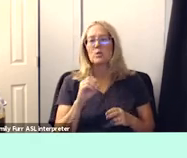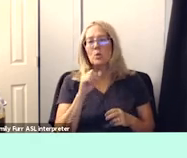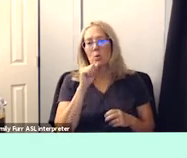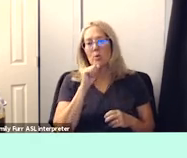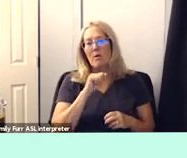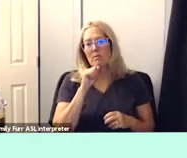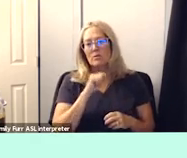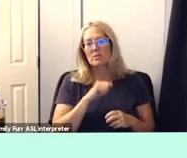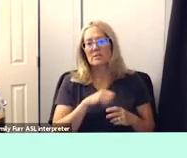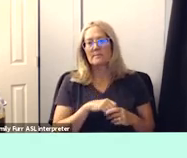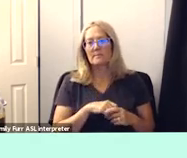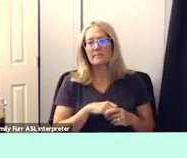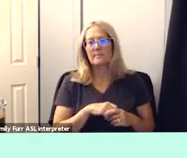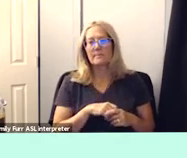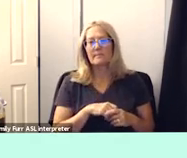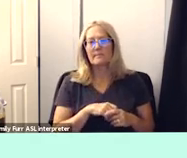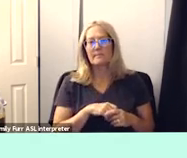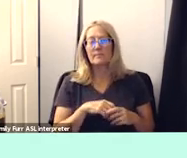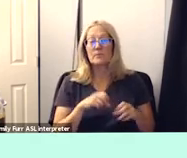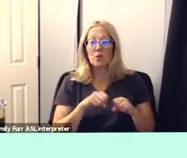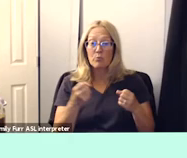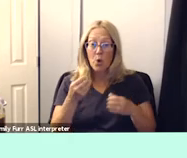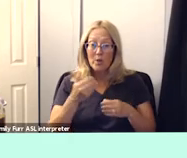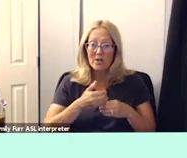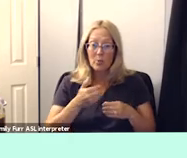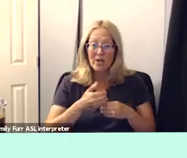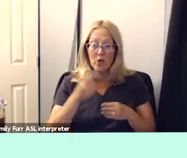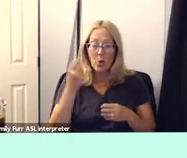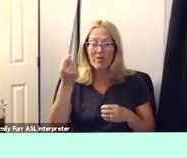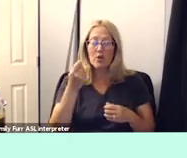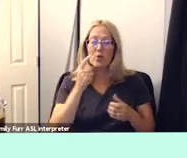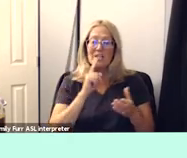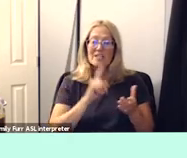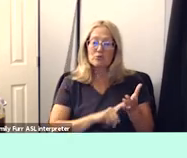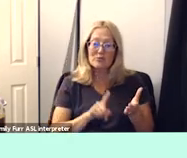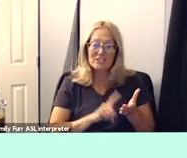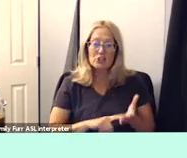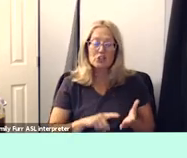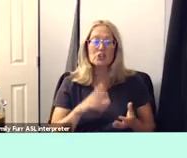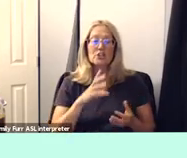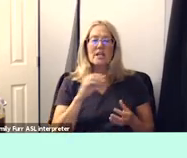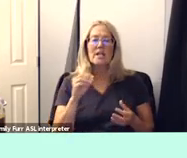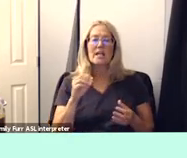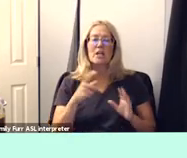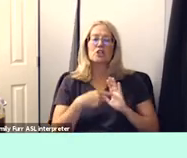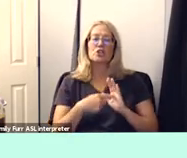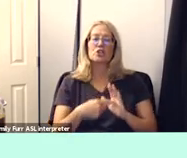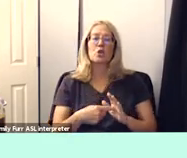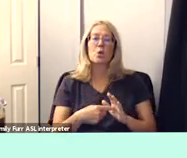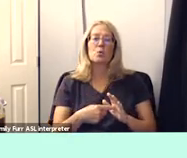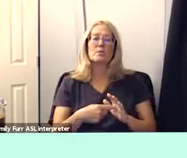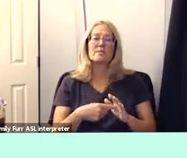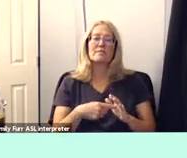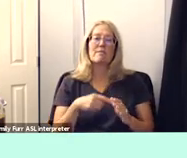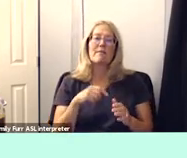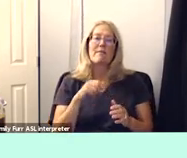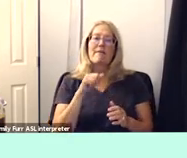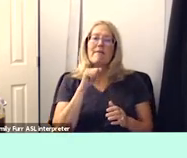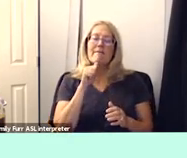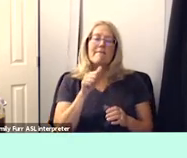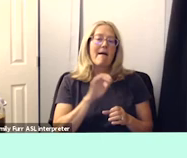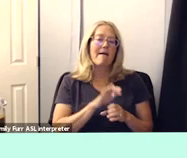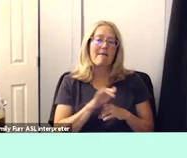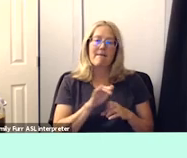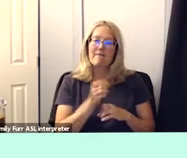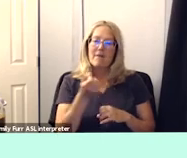broken window theory has been researched and really it shows a lack of understanding of the